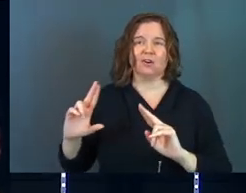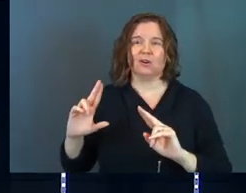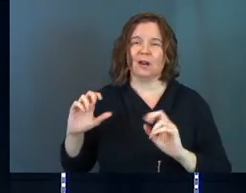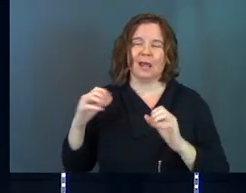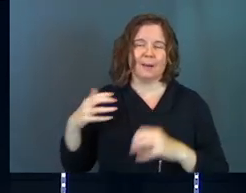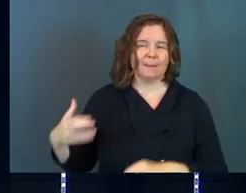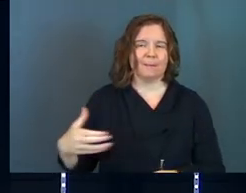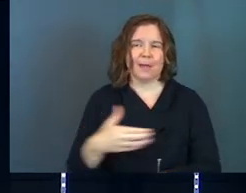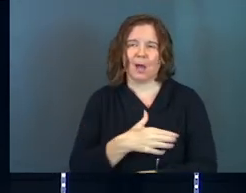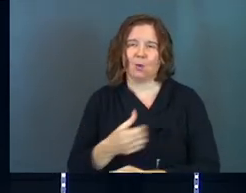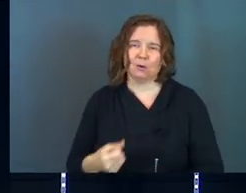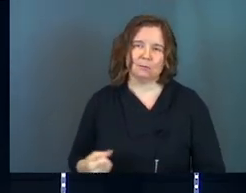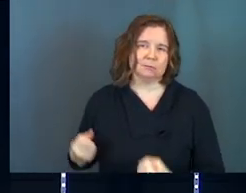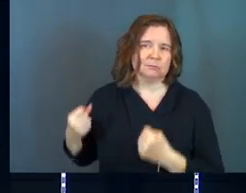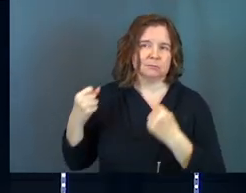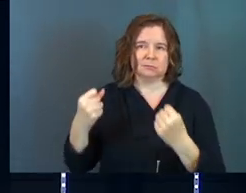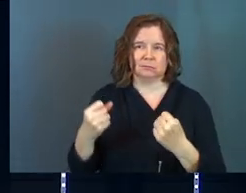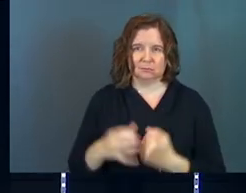and power